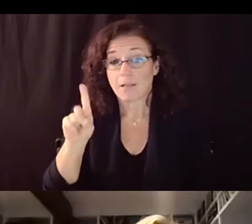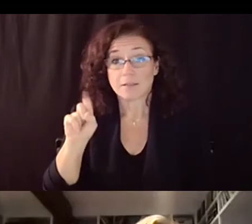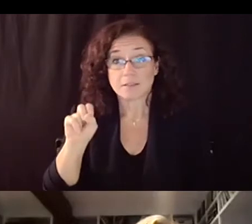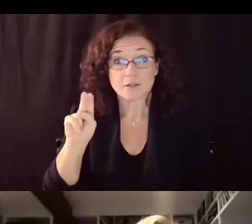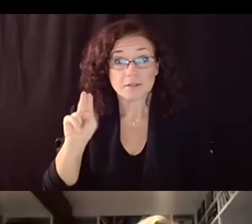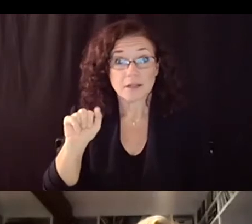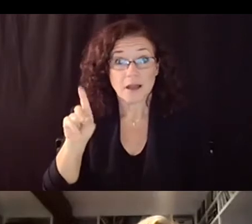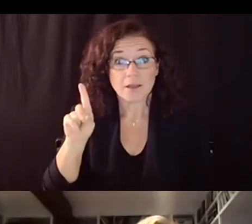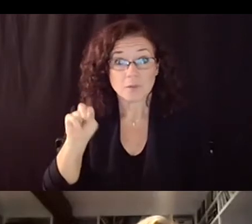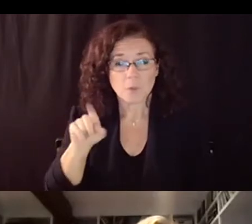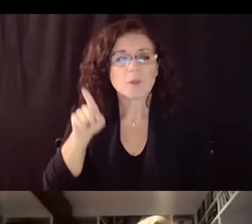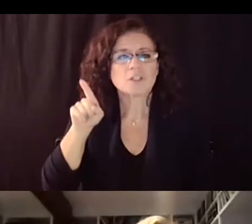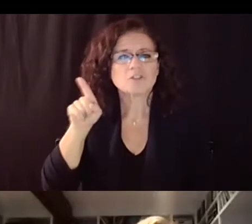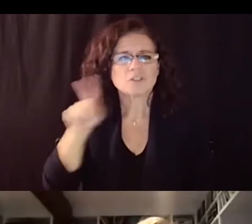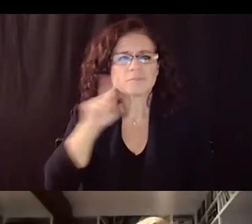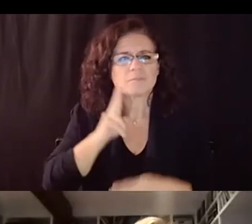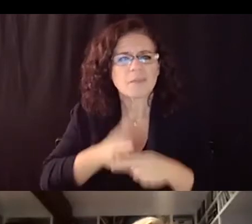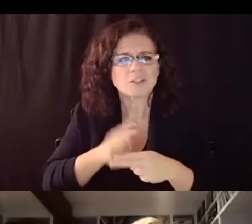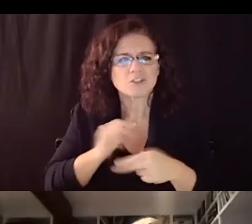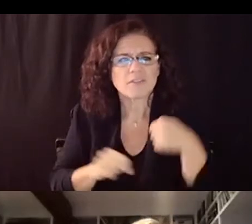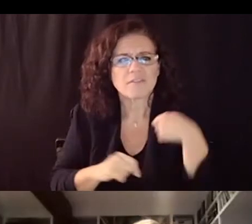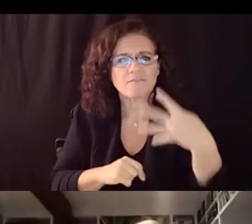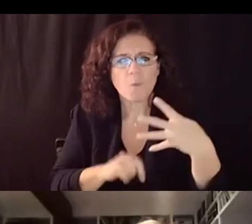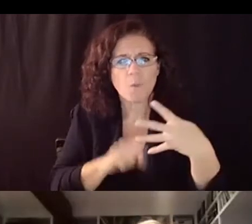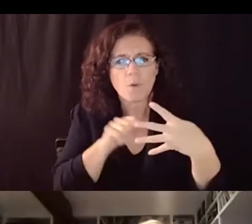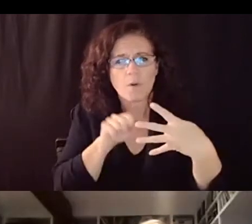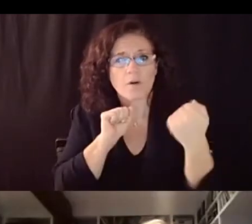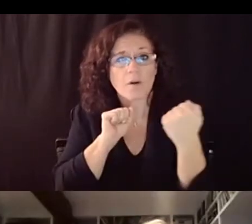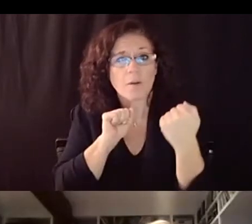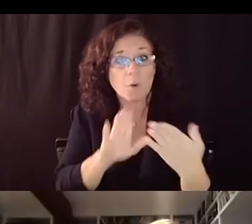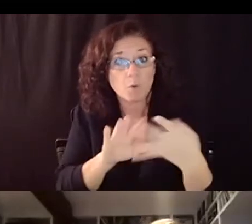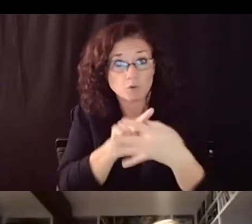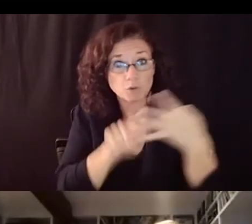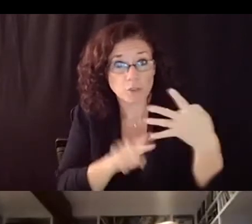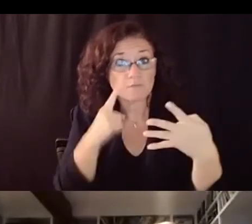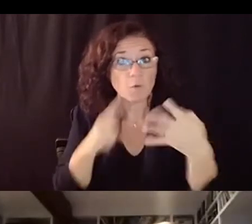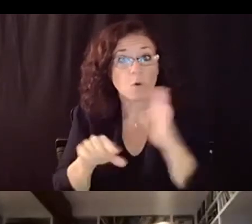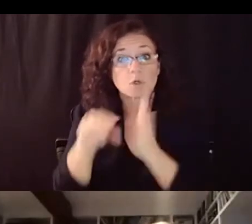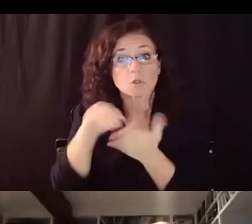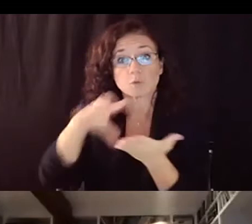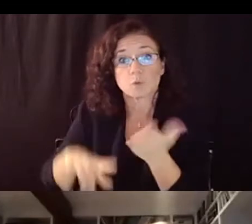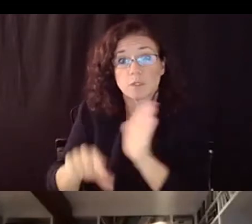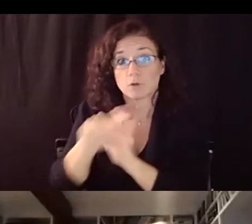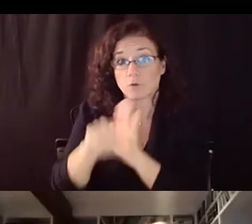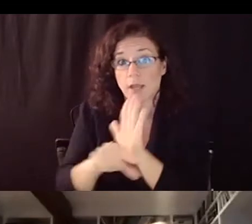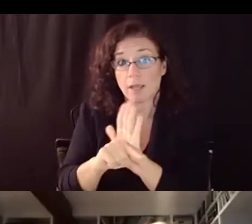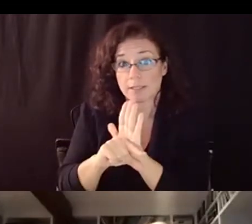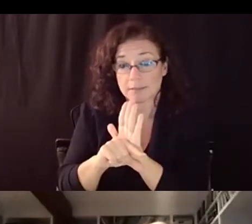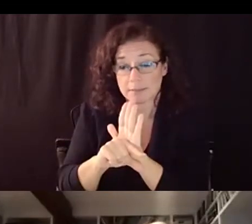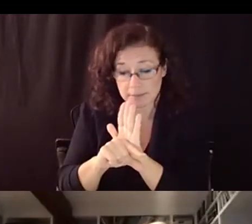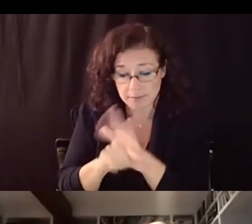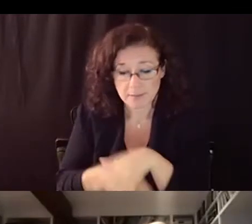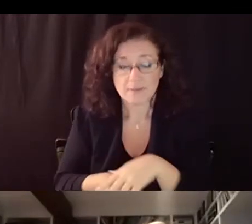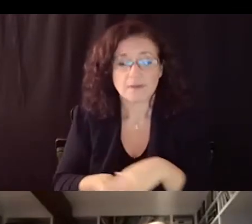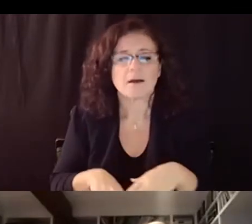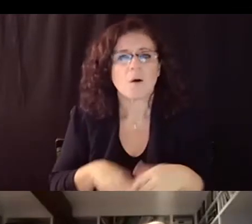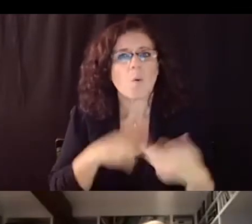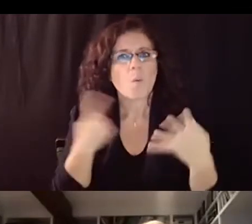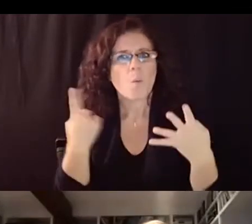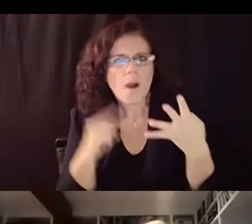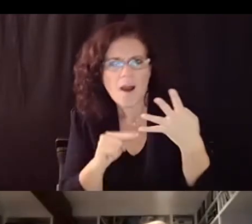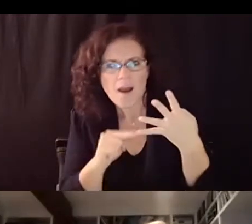-pronged approach to student learning and grading and one of the facets of that was how will we respond when students do not learn